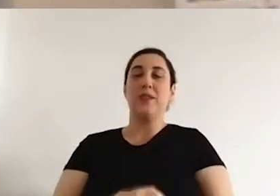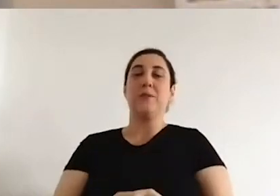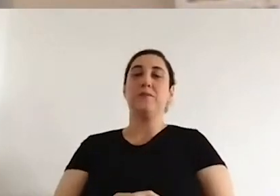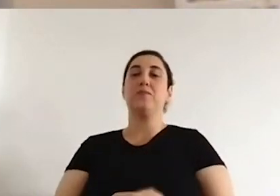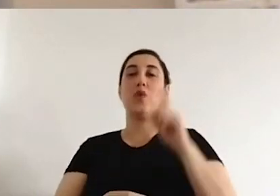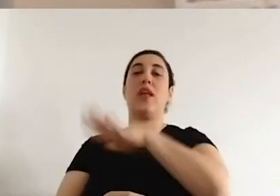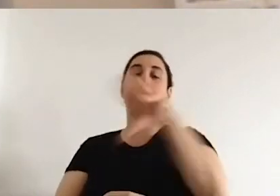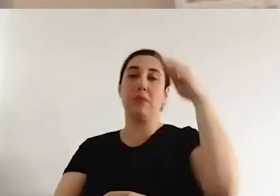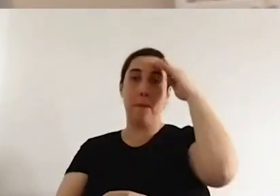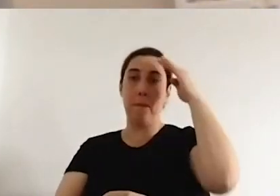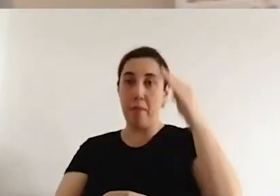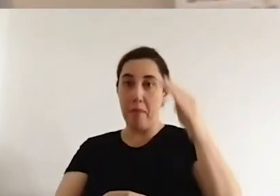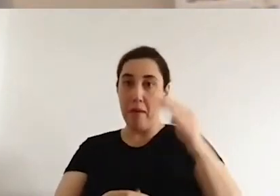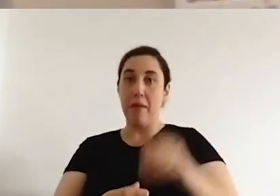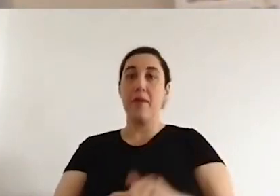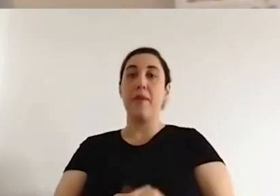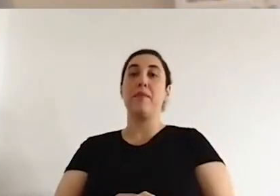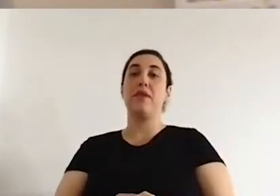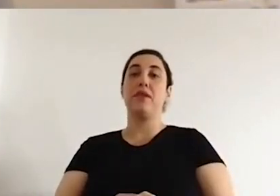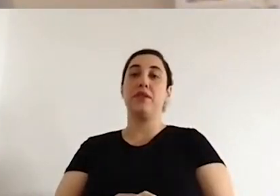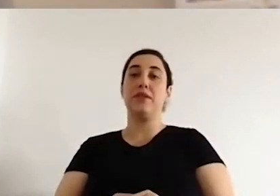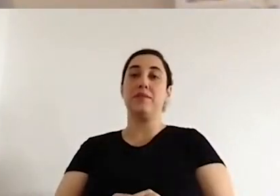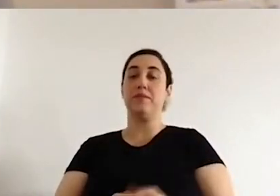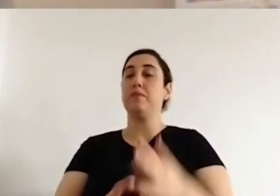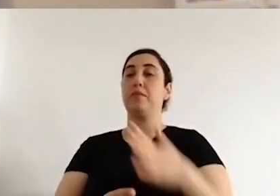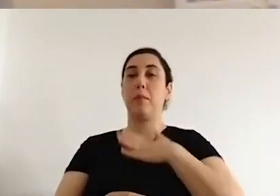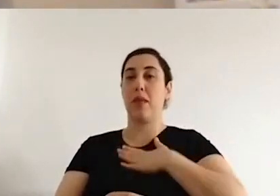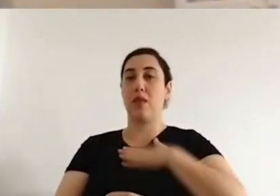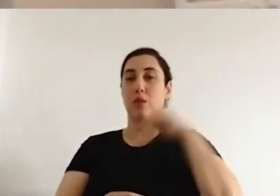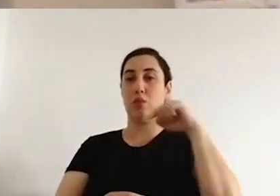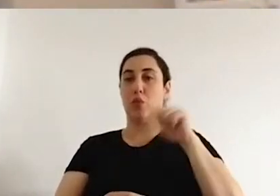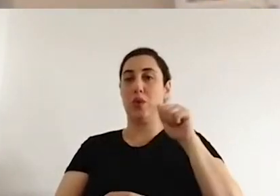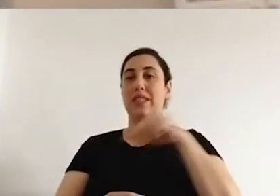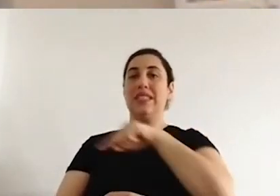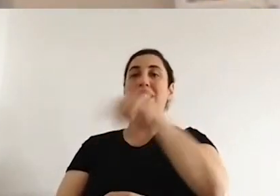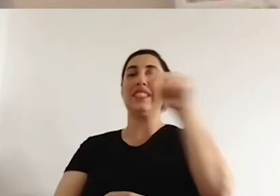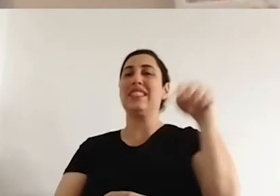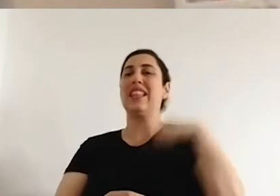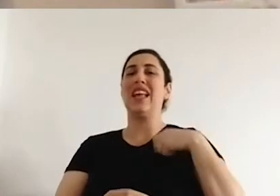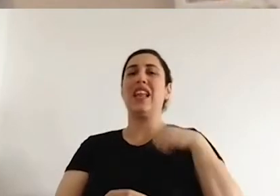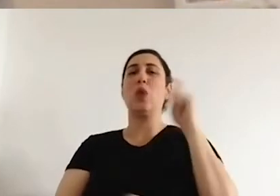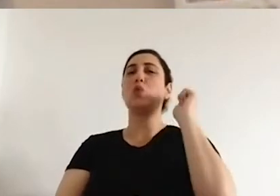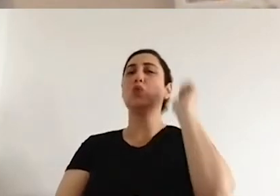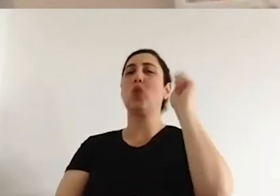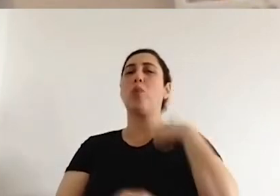because it's been a while. had last met you. Good morning.